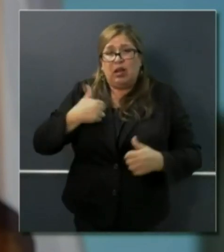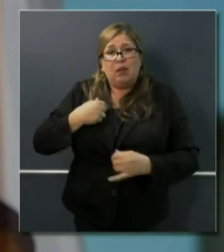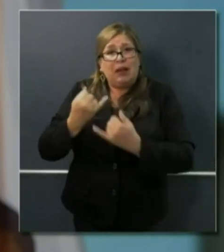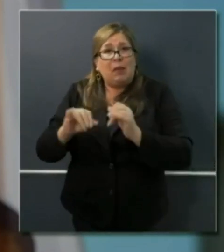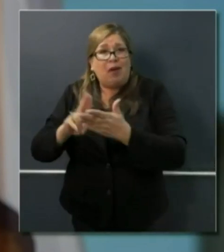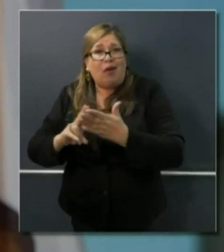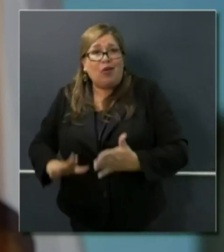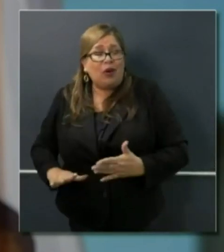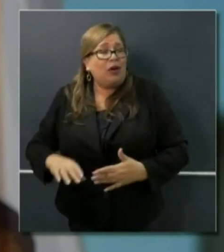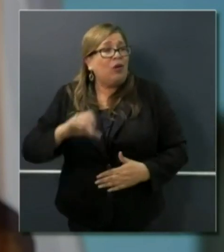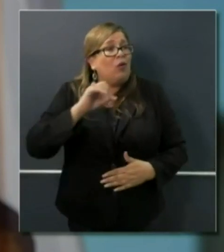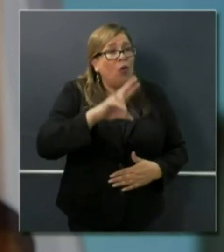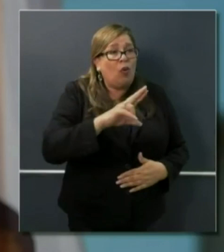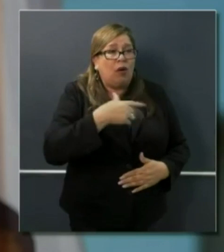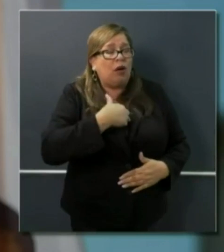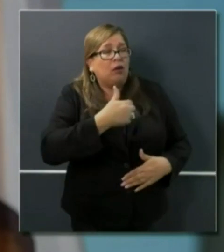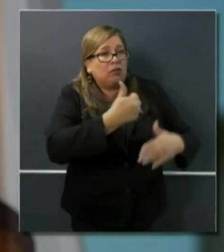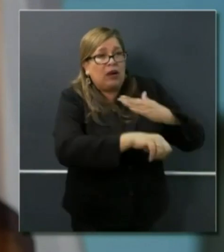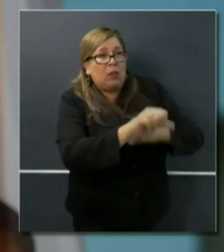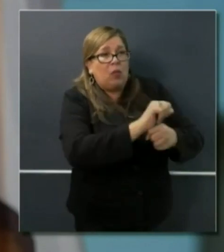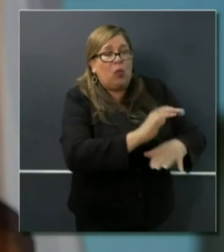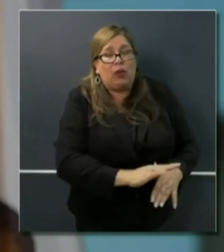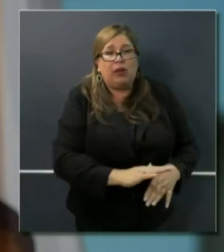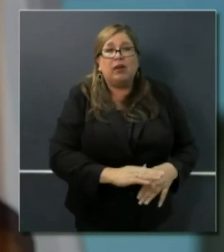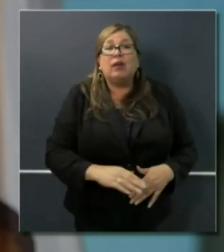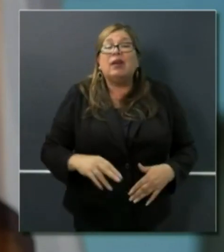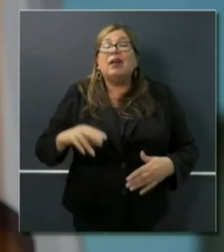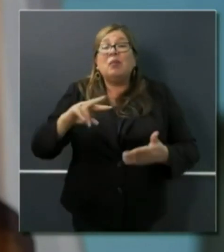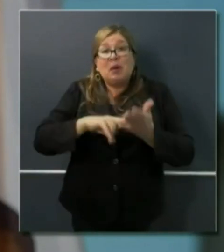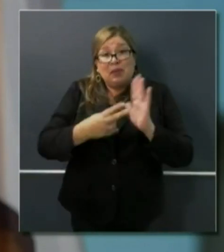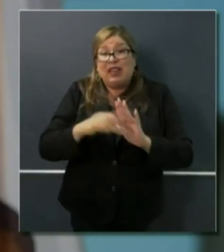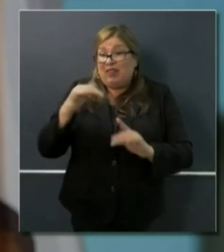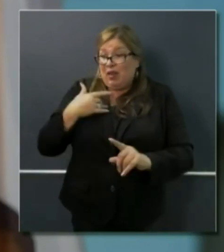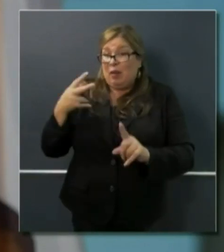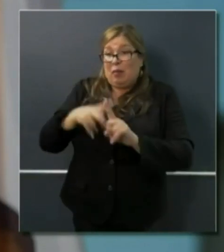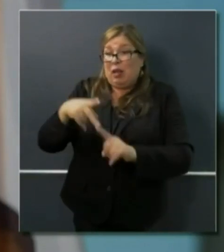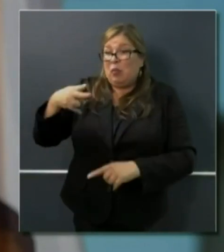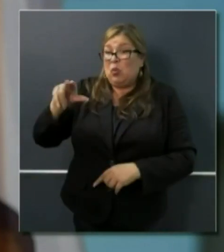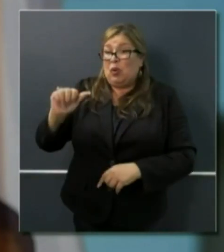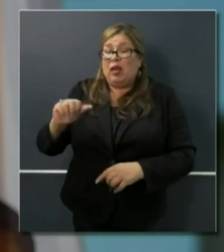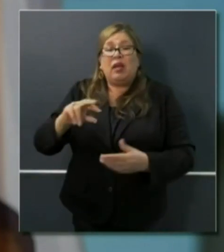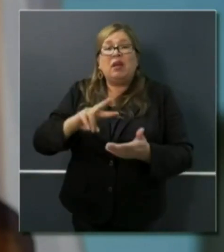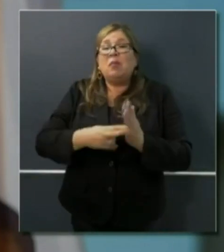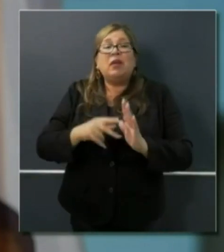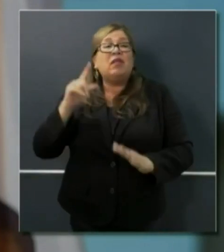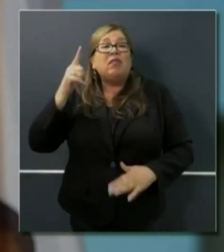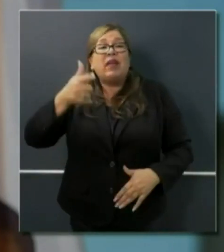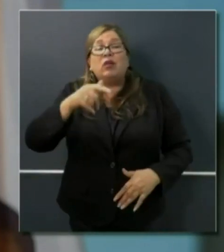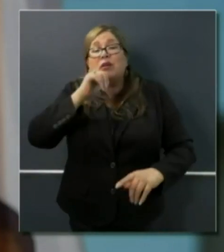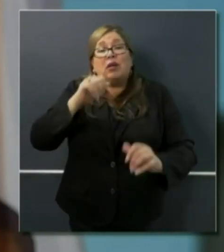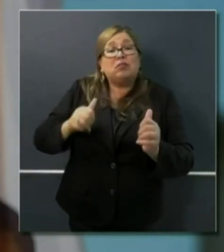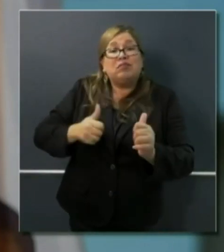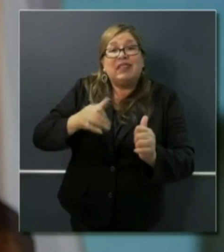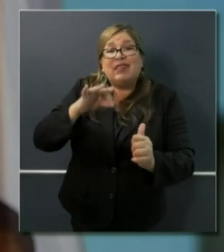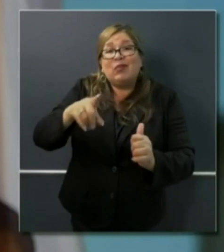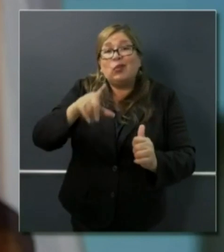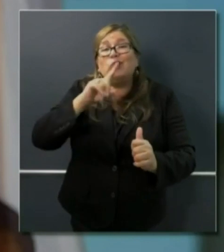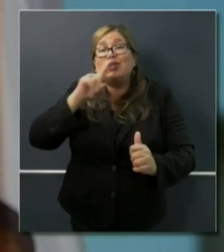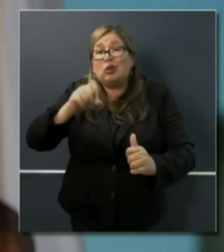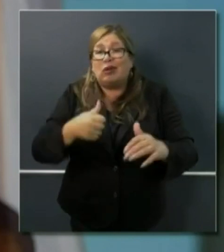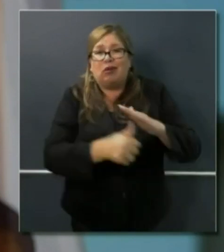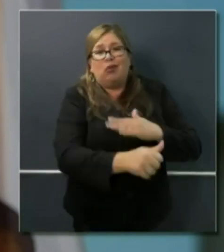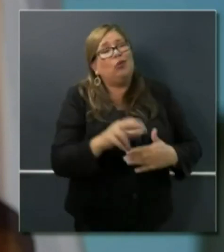backwards in terms of advancing the cause of righting those wrongs and continuing to transition and implementation